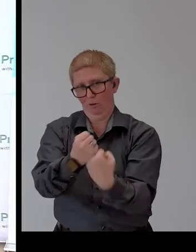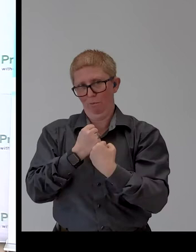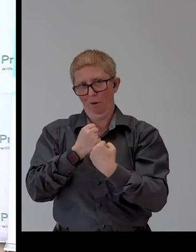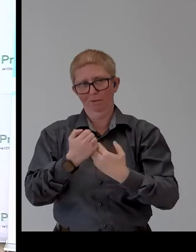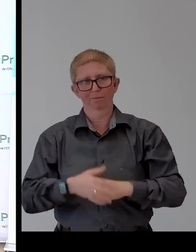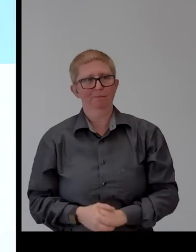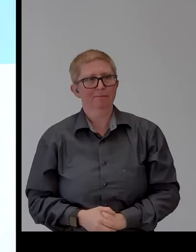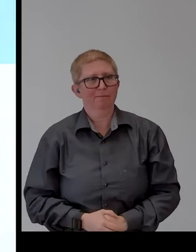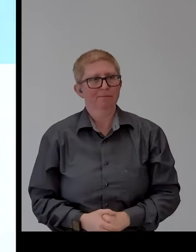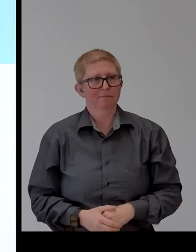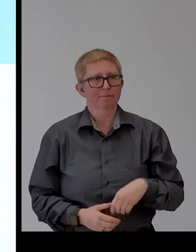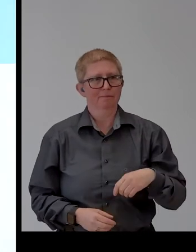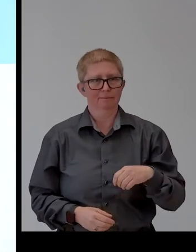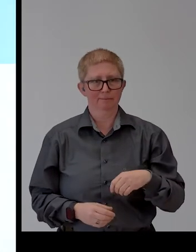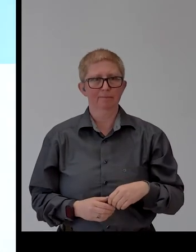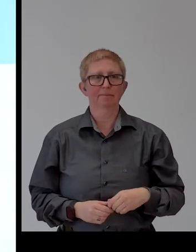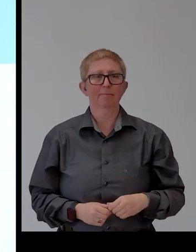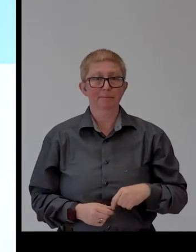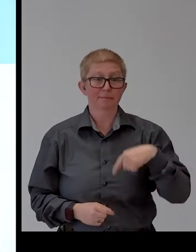And the next Sense from India.